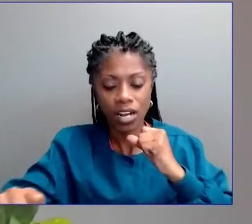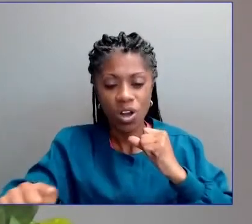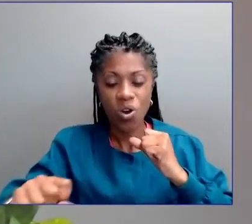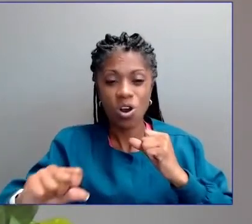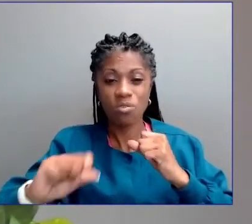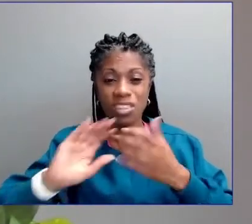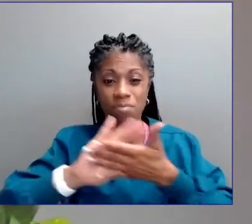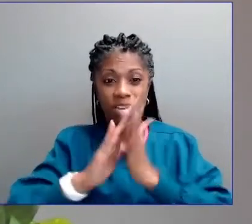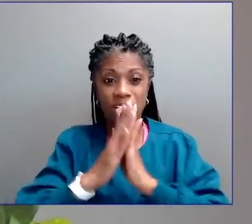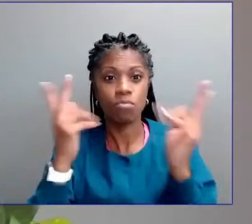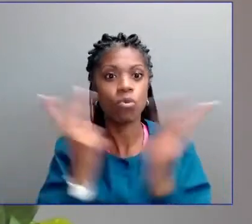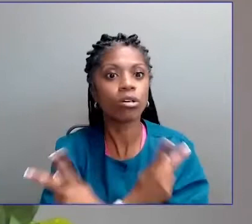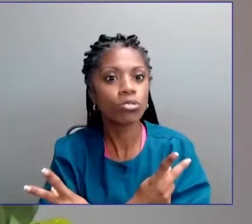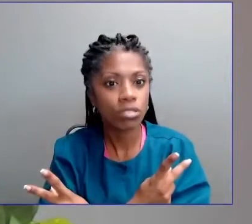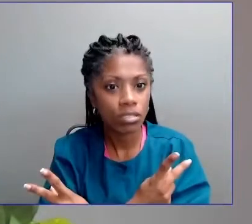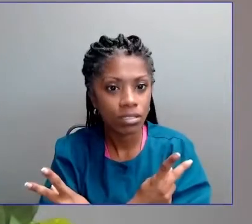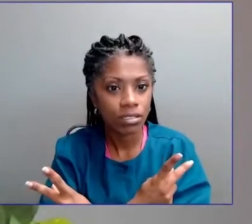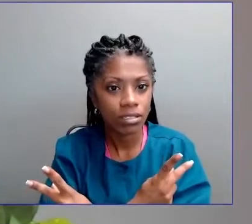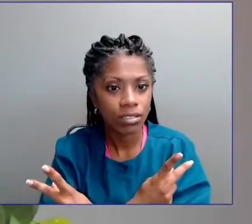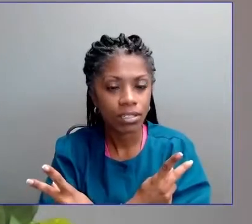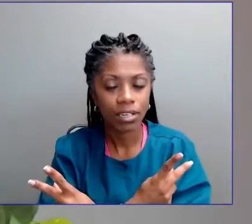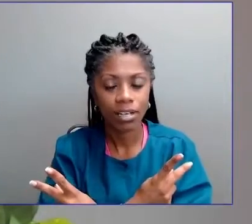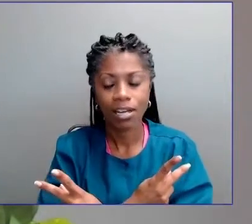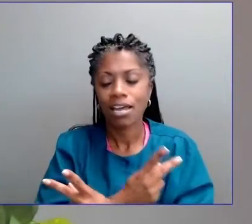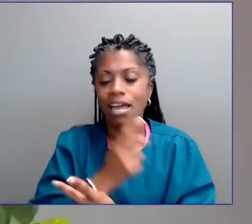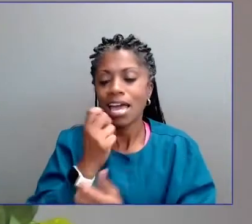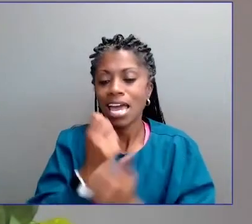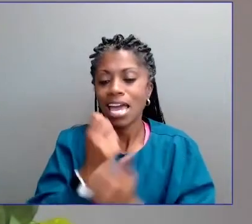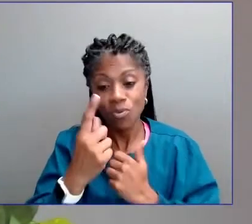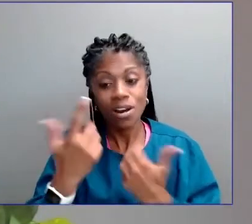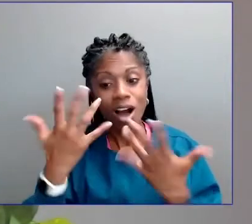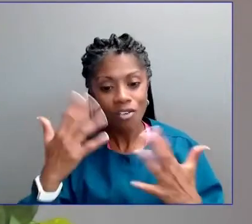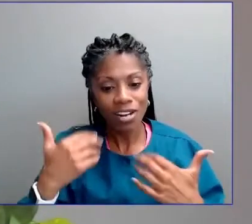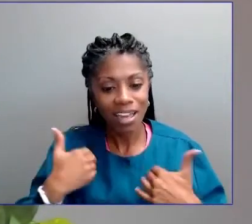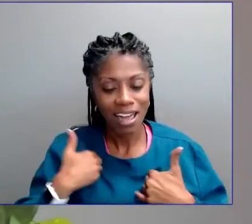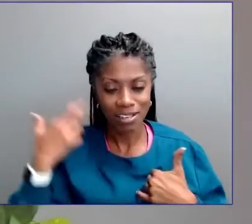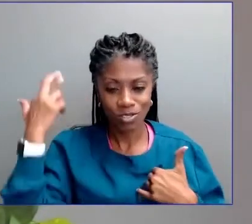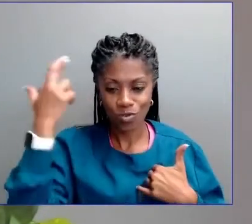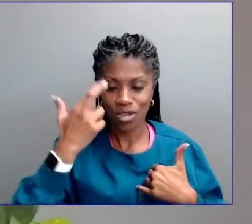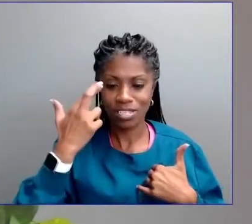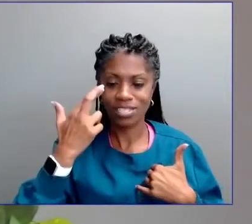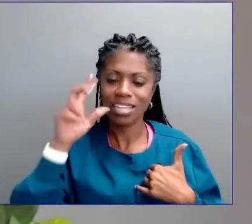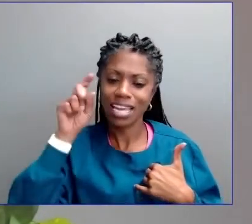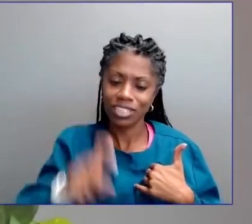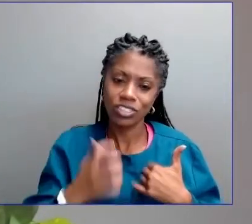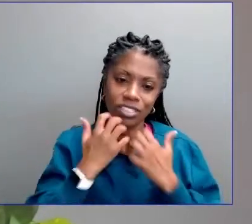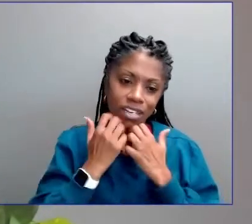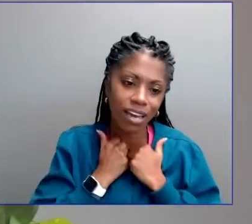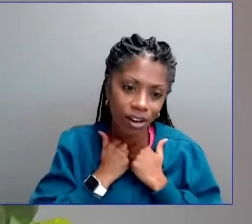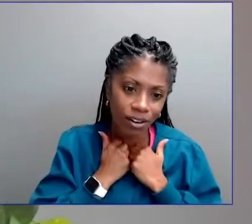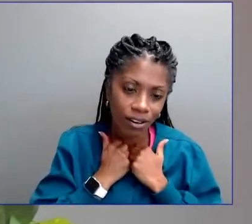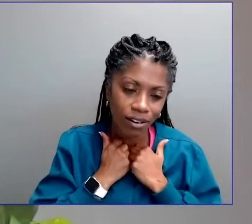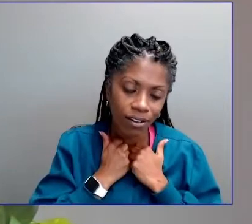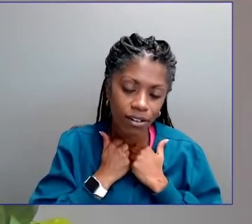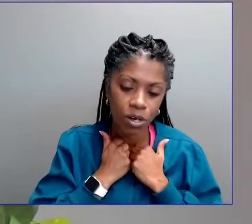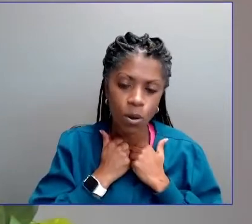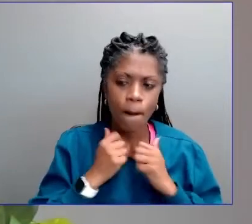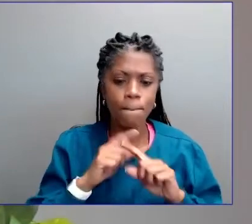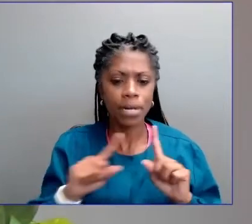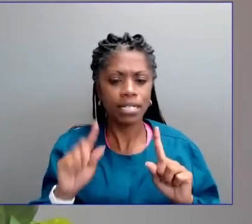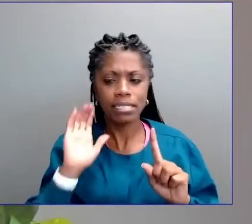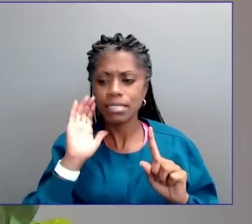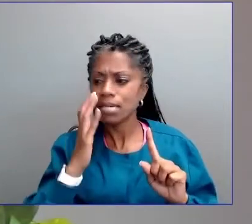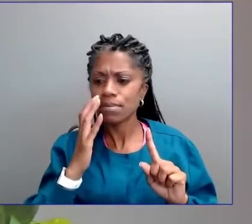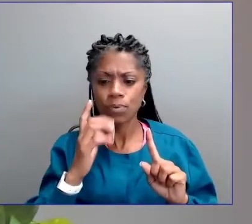convinced that everyone already has every reason they need to care. And if they don't think they do, we just haven't connected the dots between how climate is changing